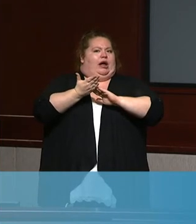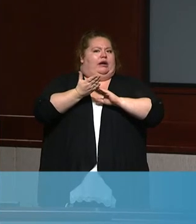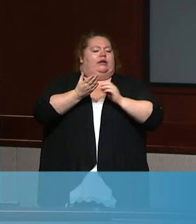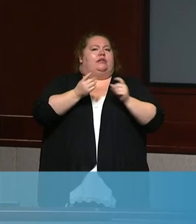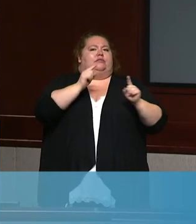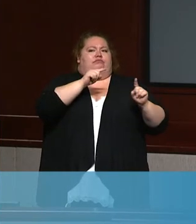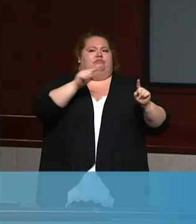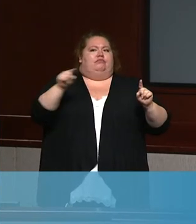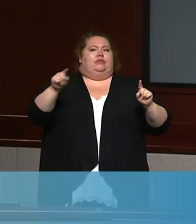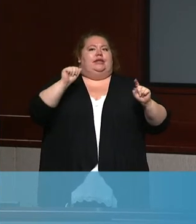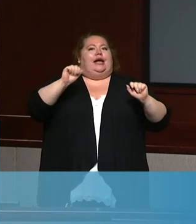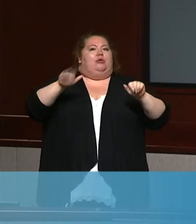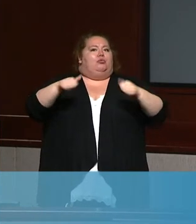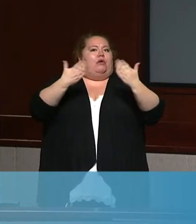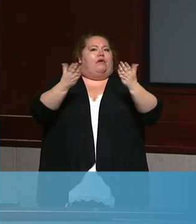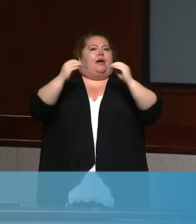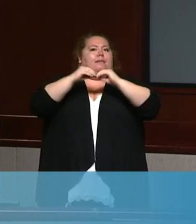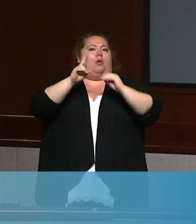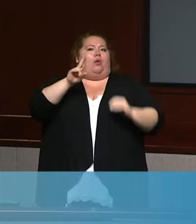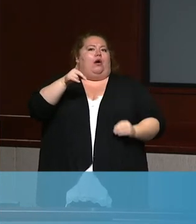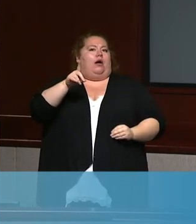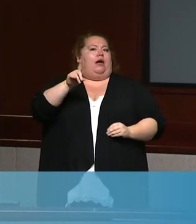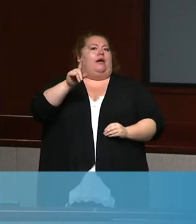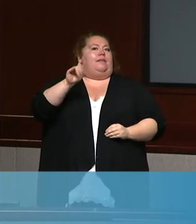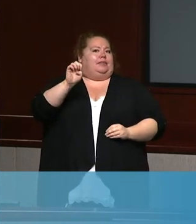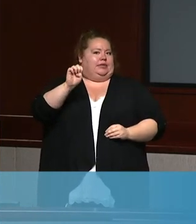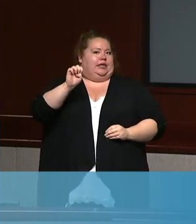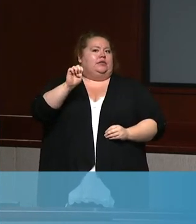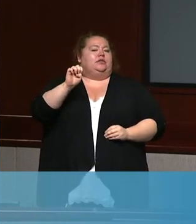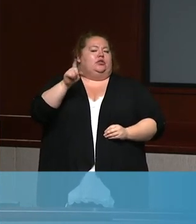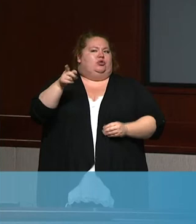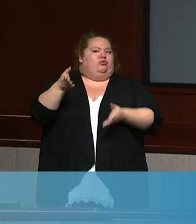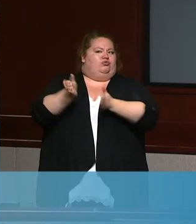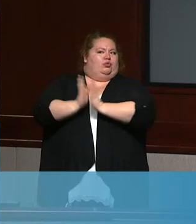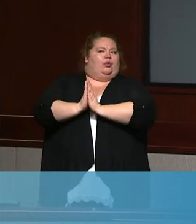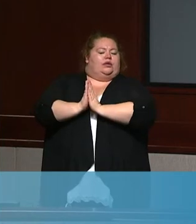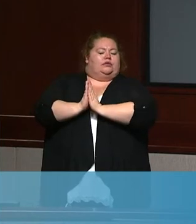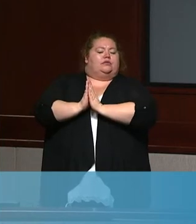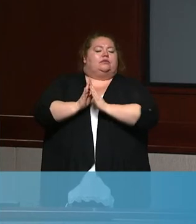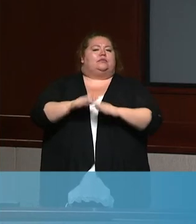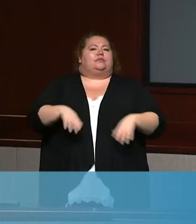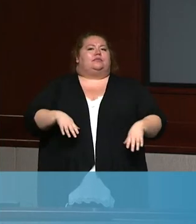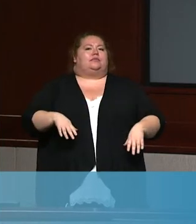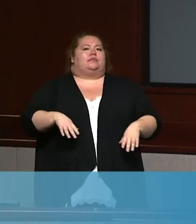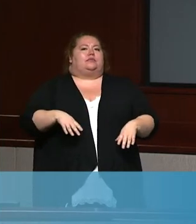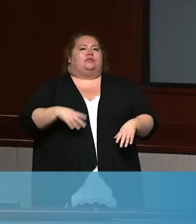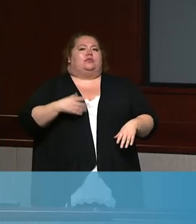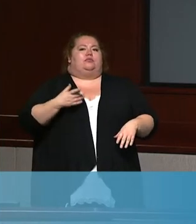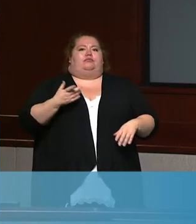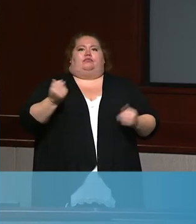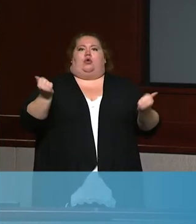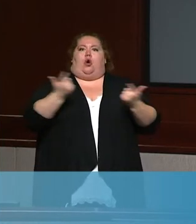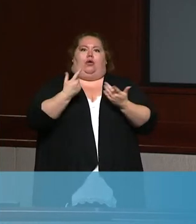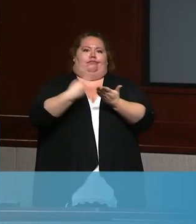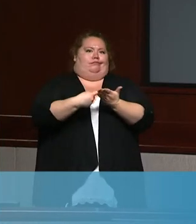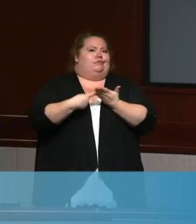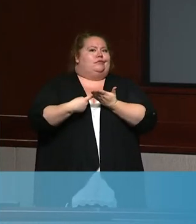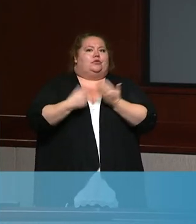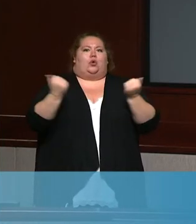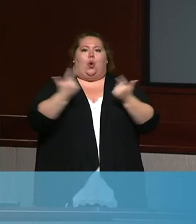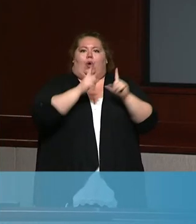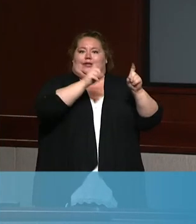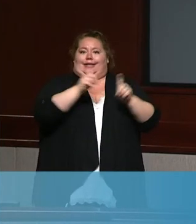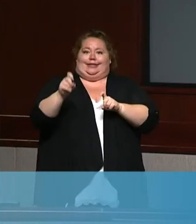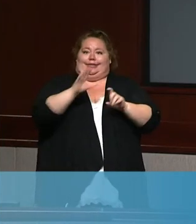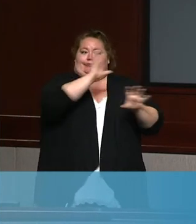provide you some updates as you have requested. As we've discussed, all of our sites are operating